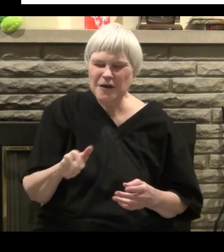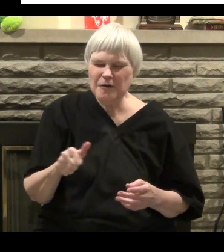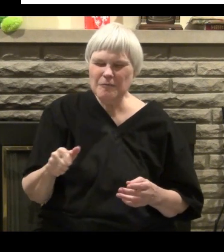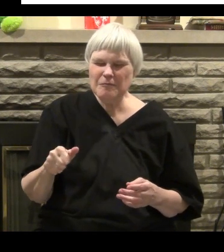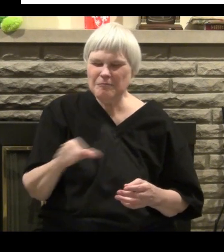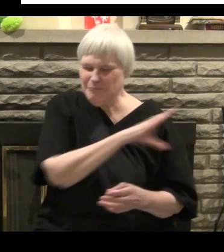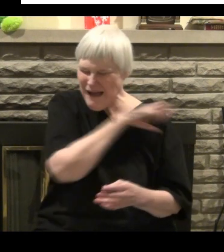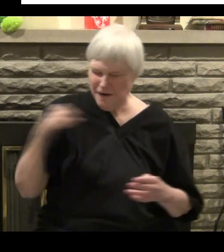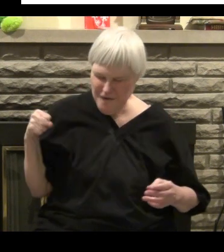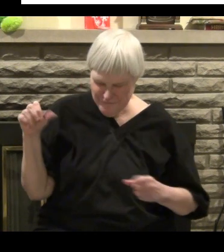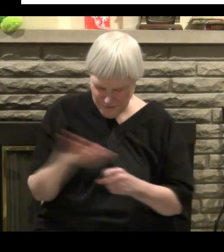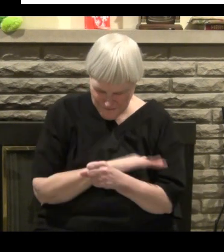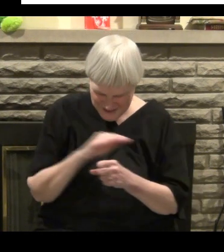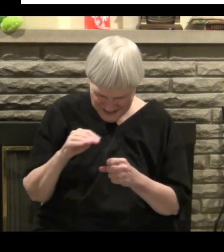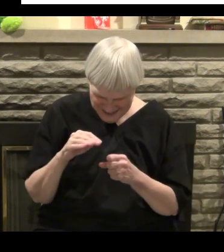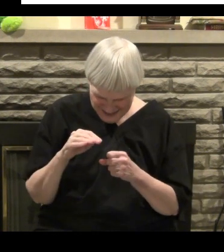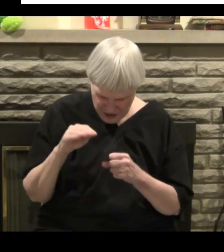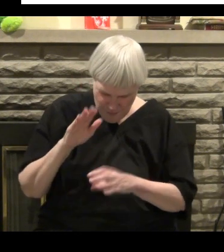more powerful than the word of God?